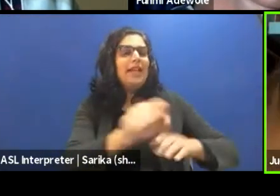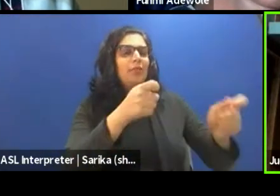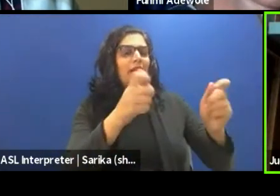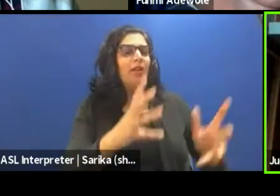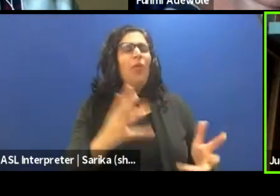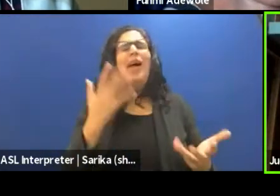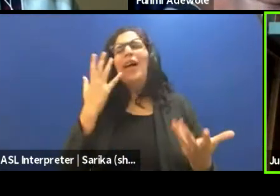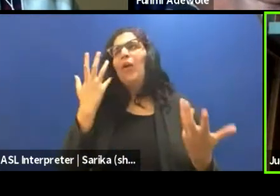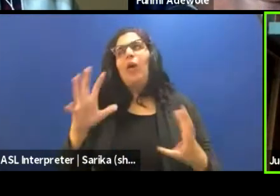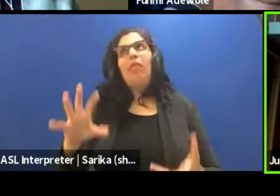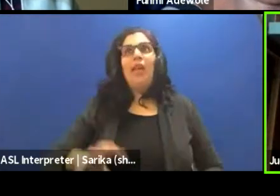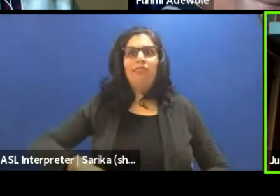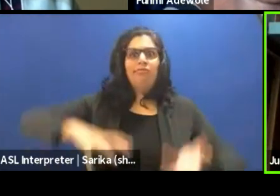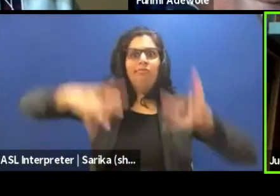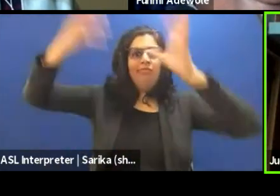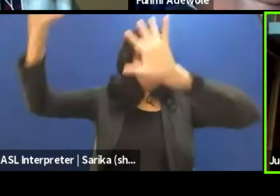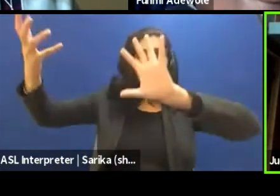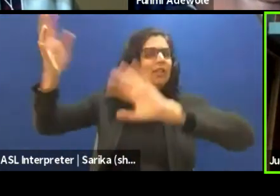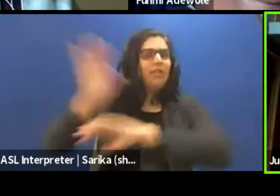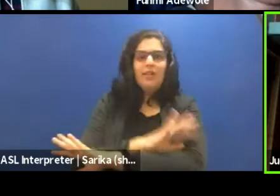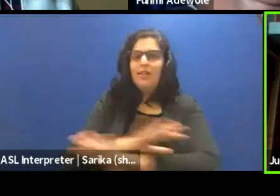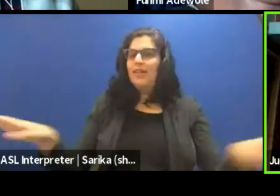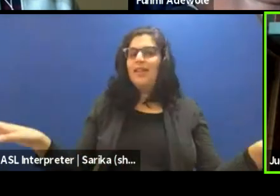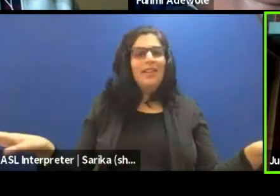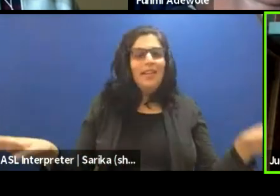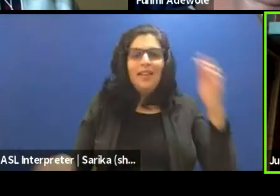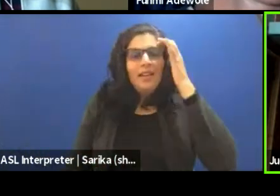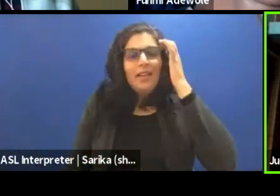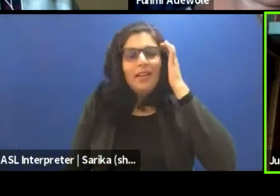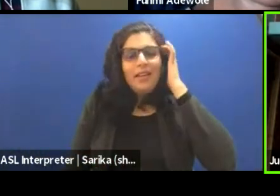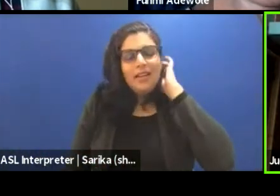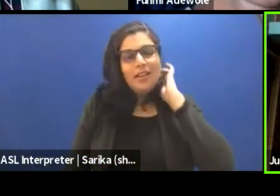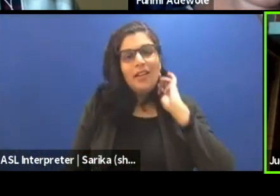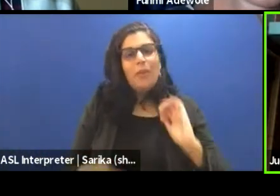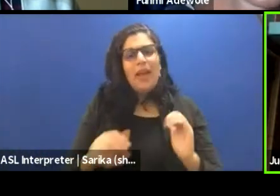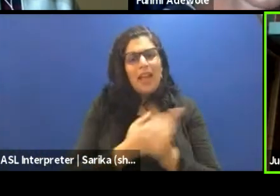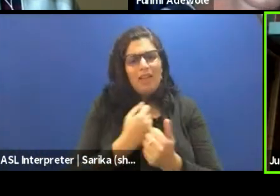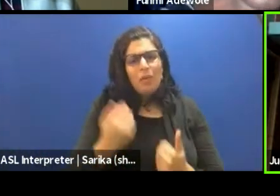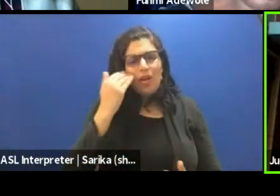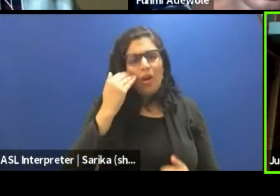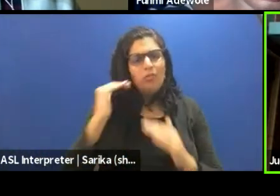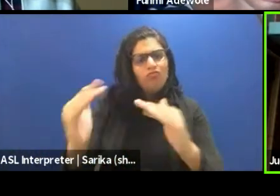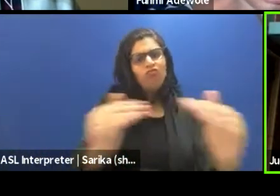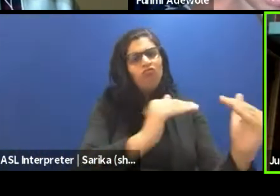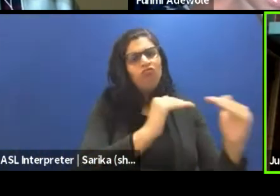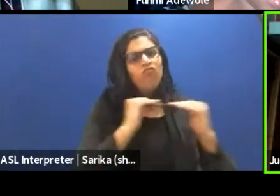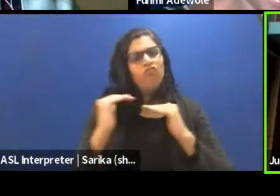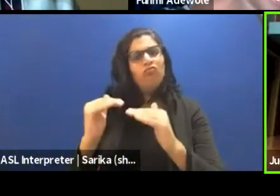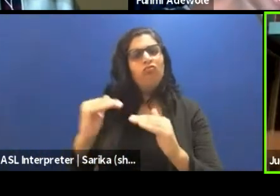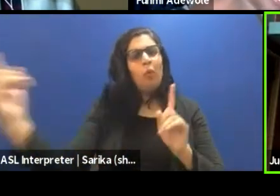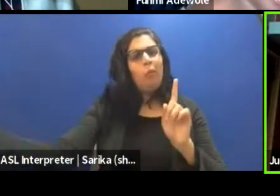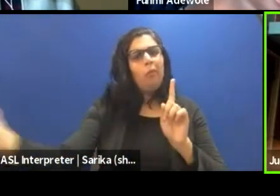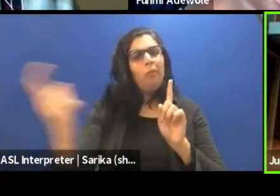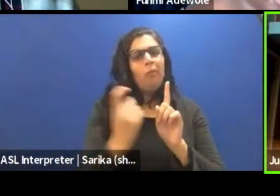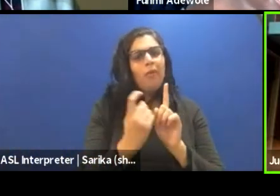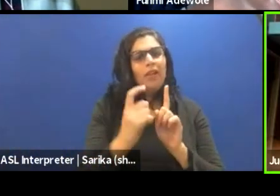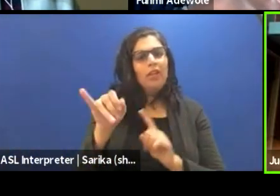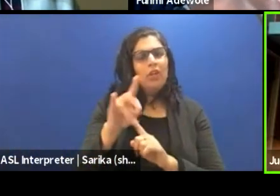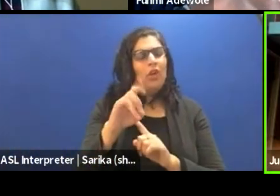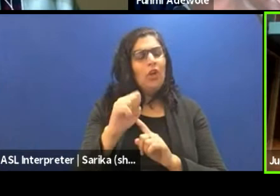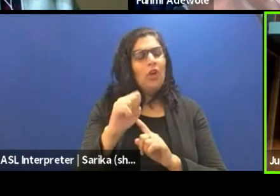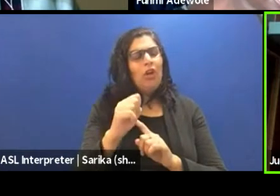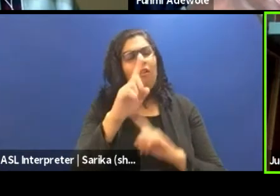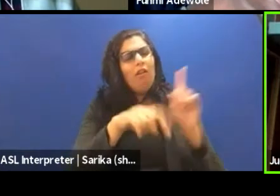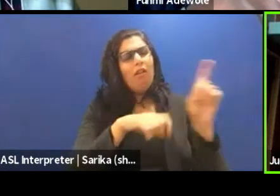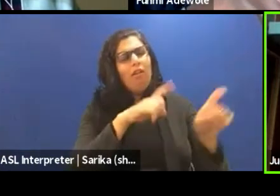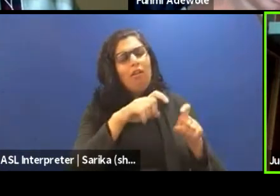chaotic, you know, group, but everybody knows you can always walk to Jude and tell him. Even the actors, Charles will tell